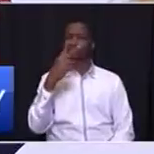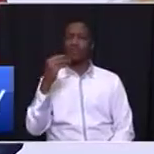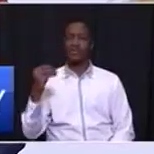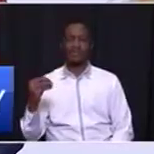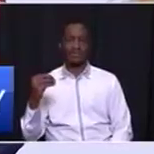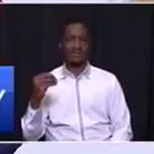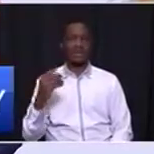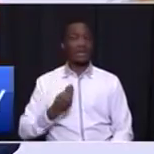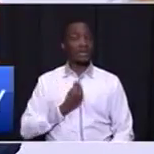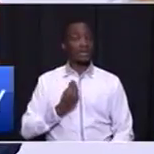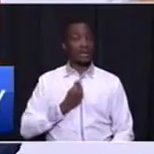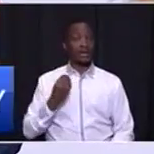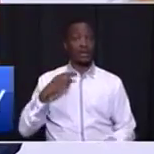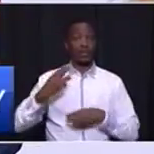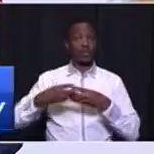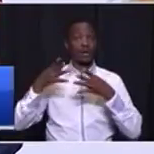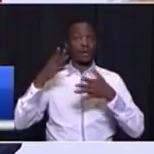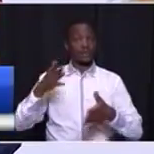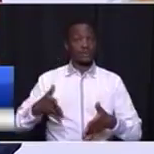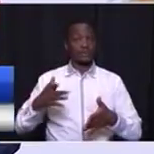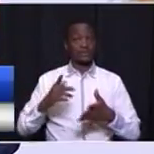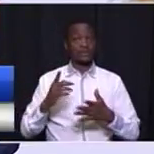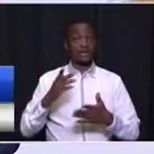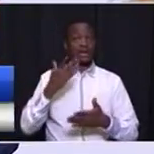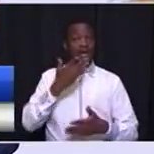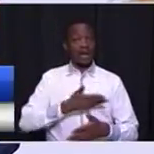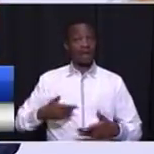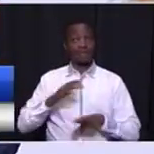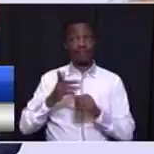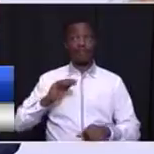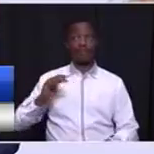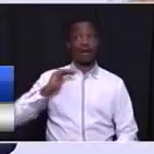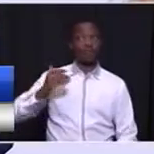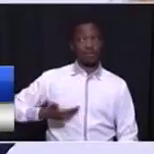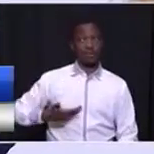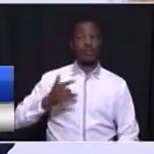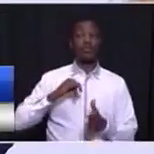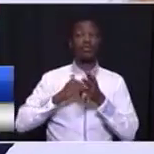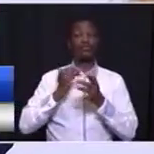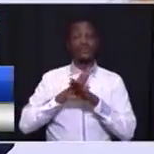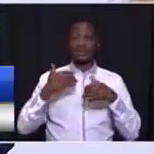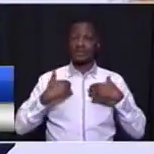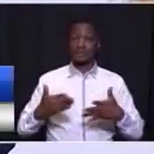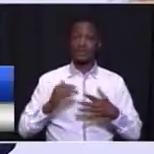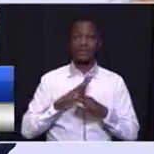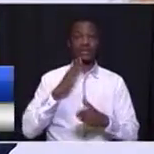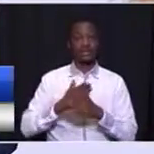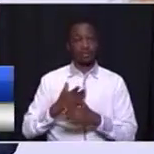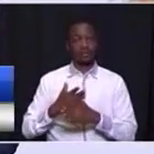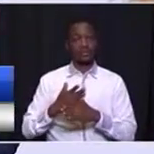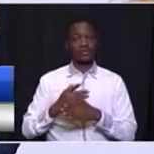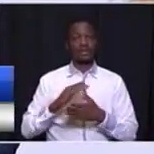young workers, half of whom are women who just started their jobs